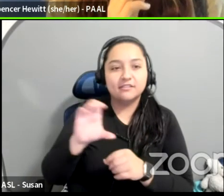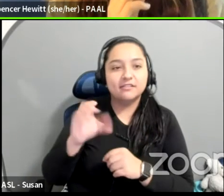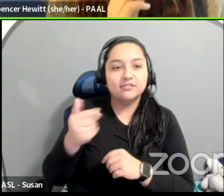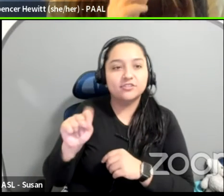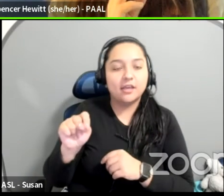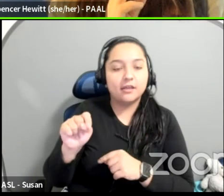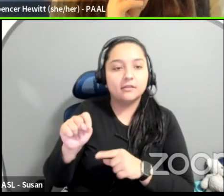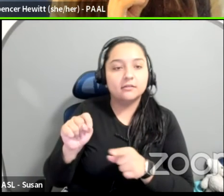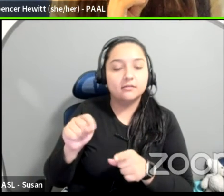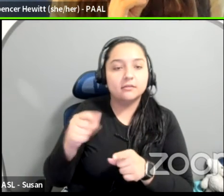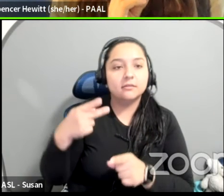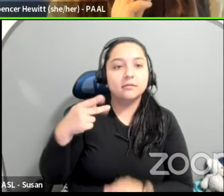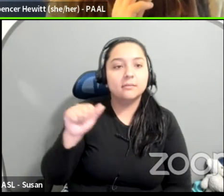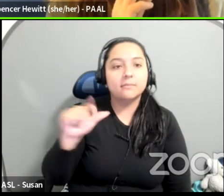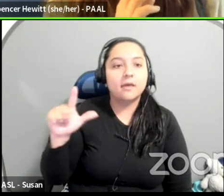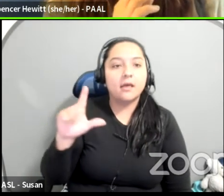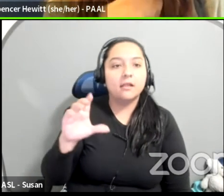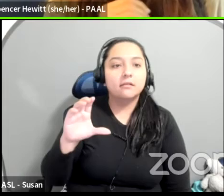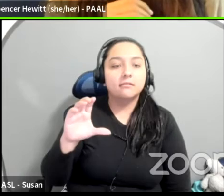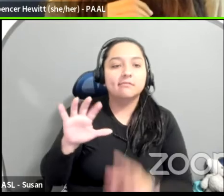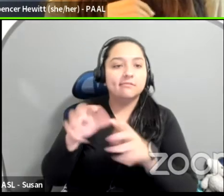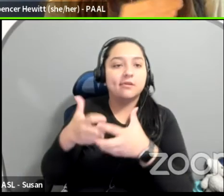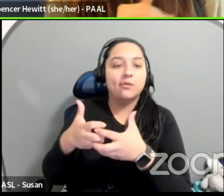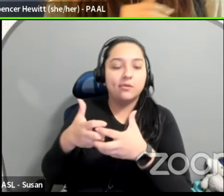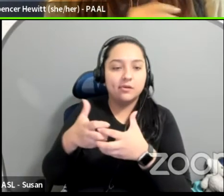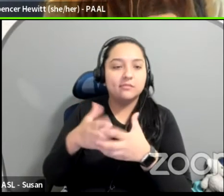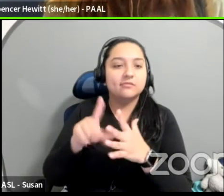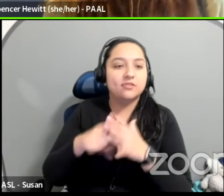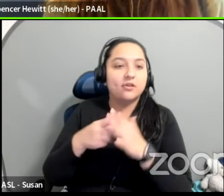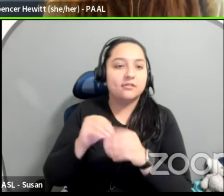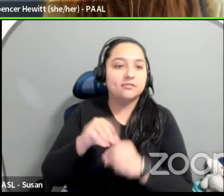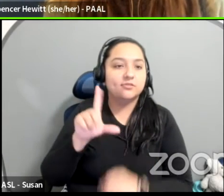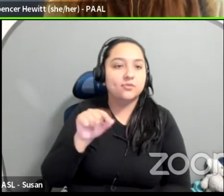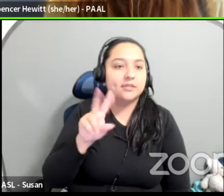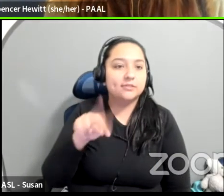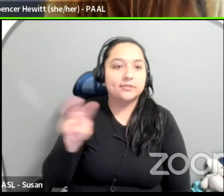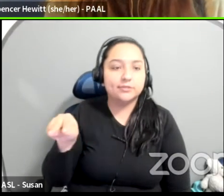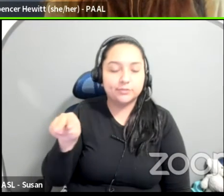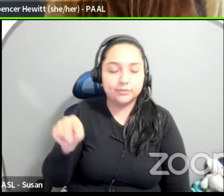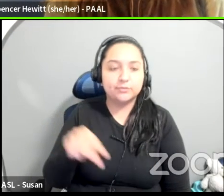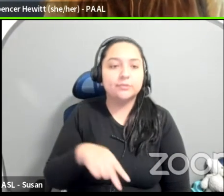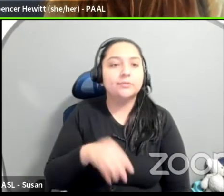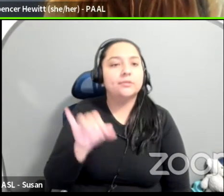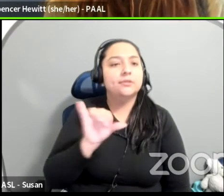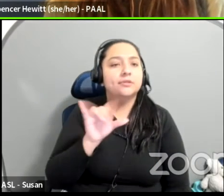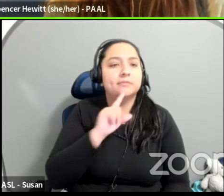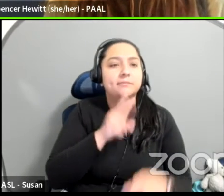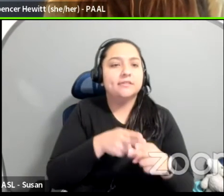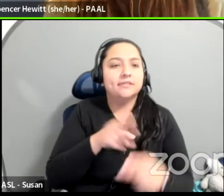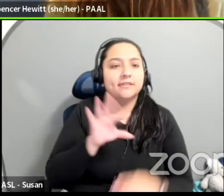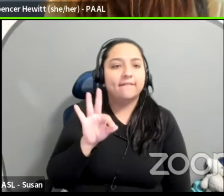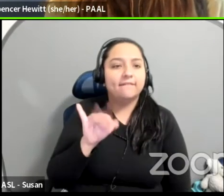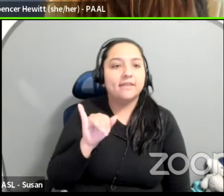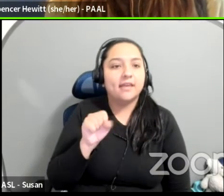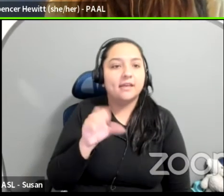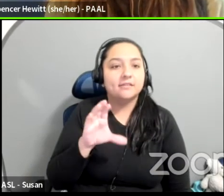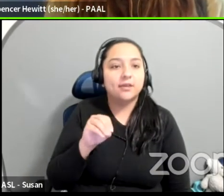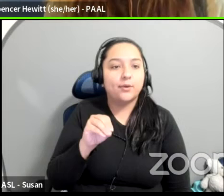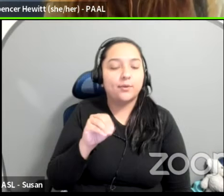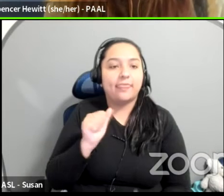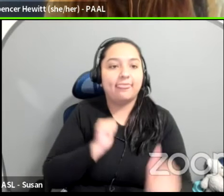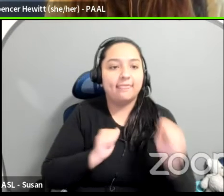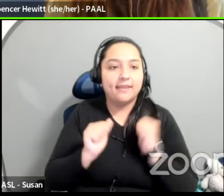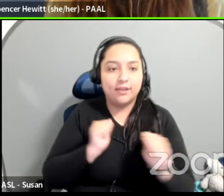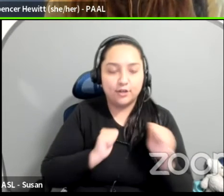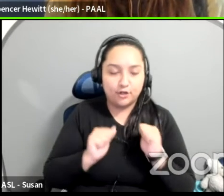2022. And I just want to amplify Fiasco Theater, which is one of our hosts in New York City, who is hosting our